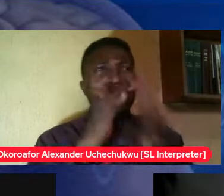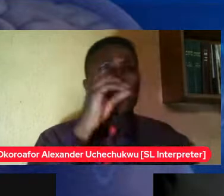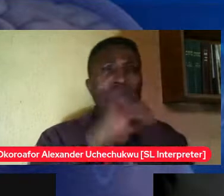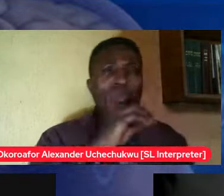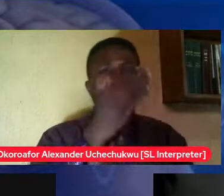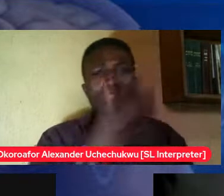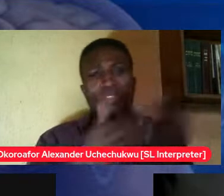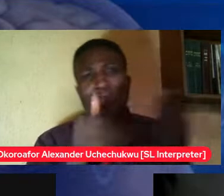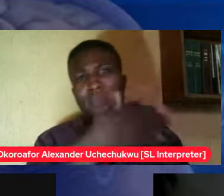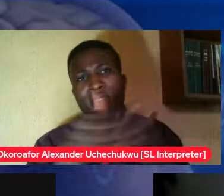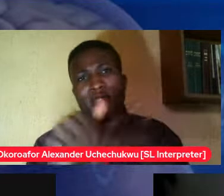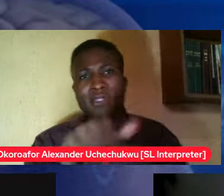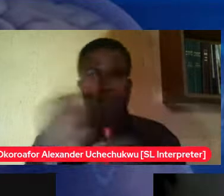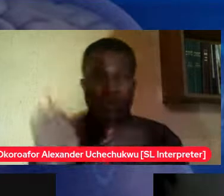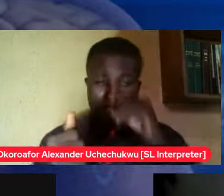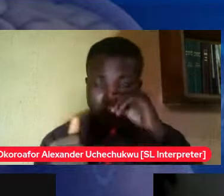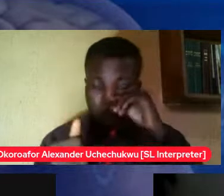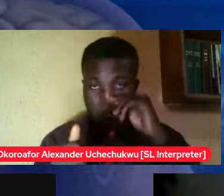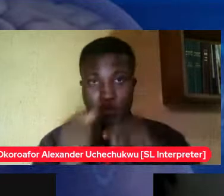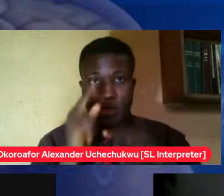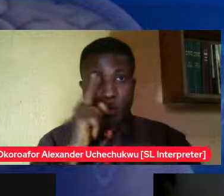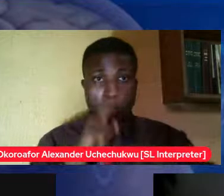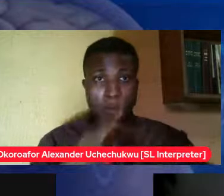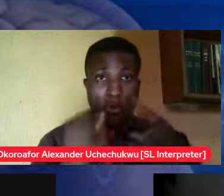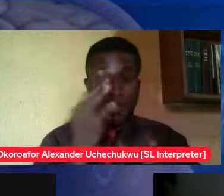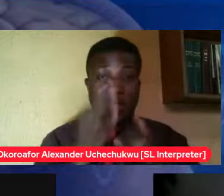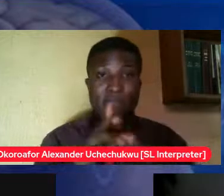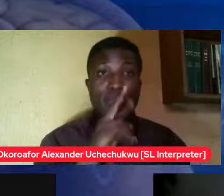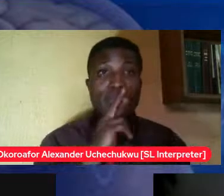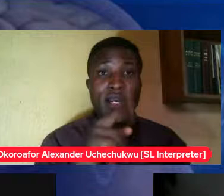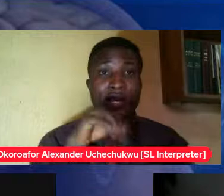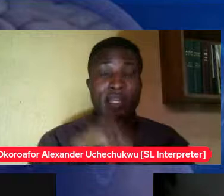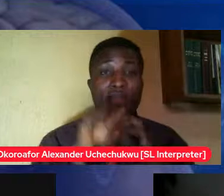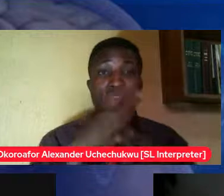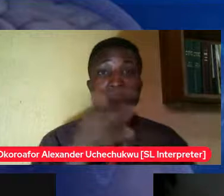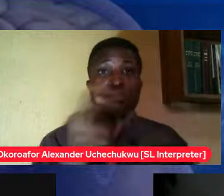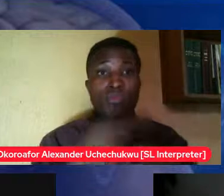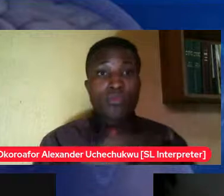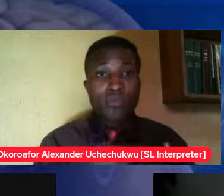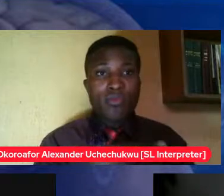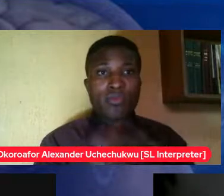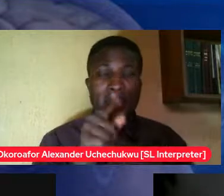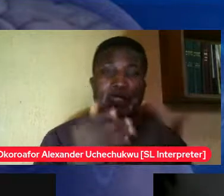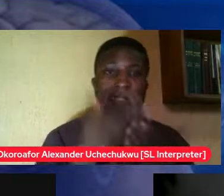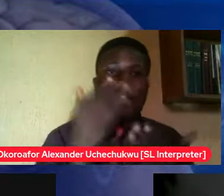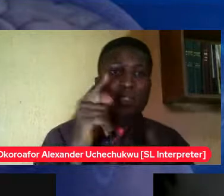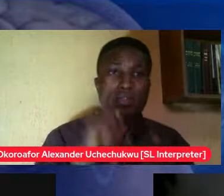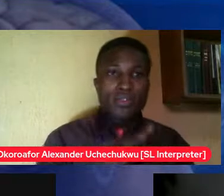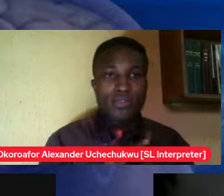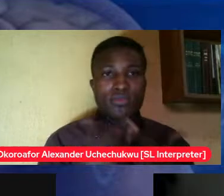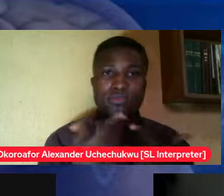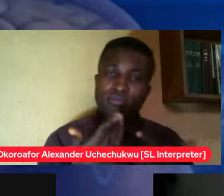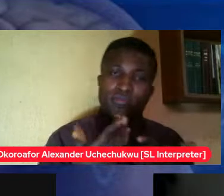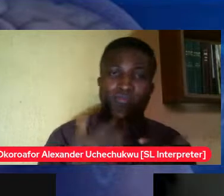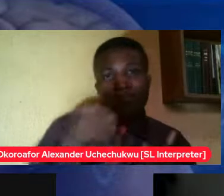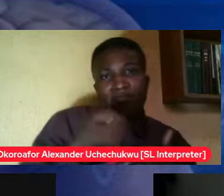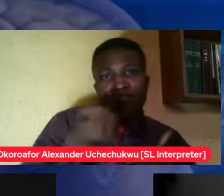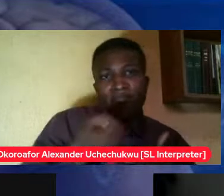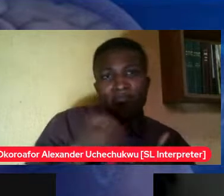but if you're in your room it's easy for you to start saying let me look for I want to start masturbating or touching yourself